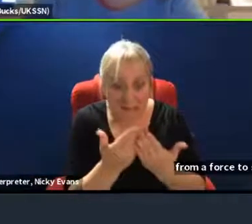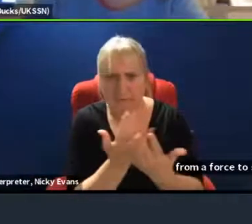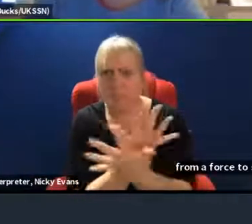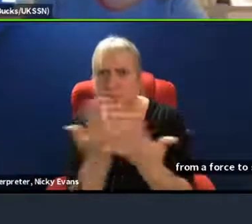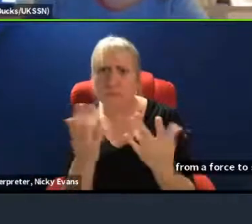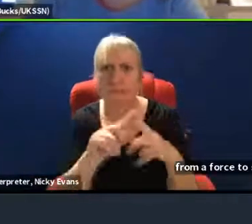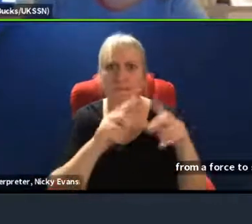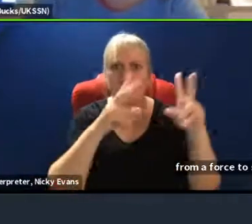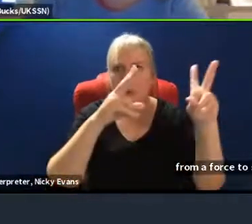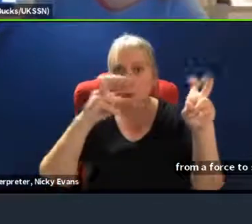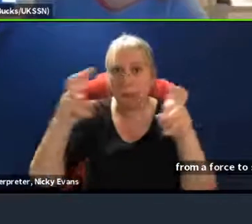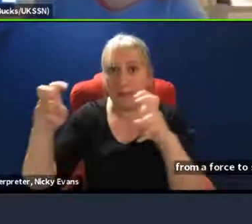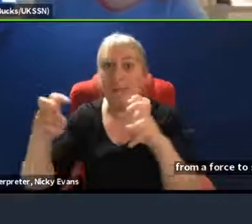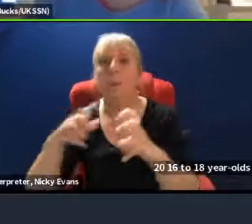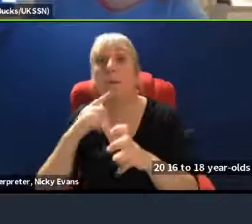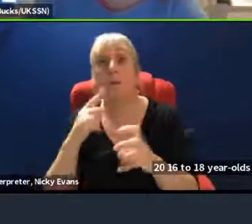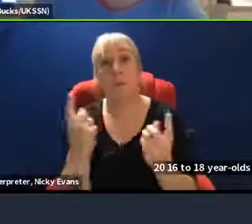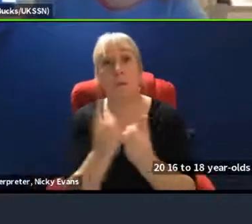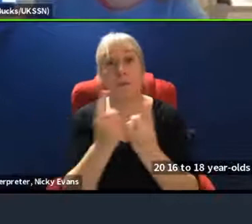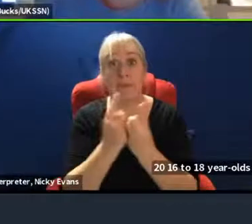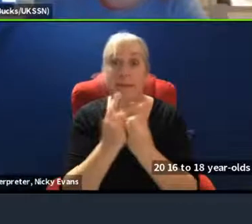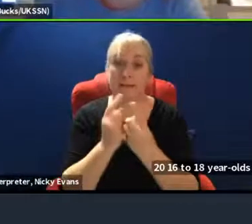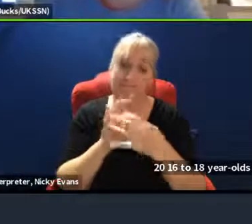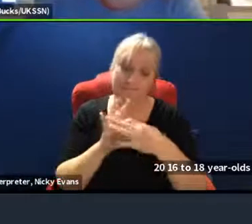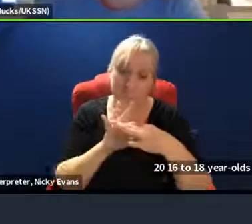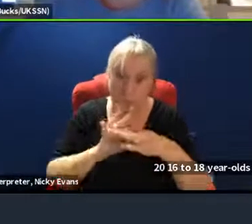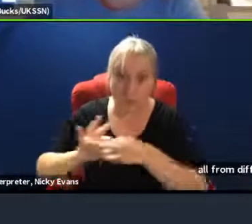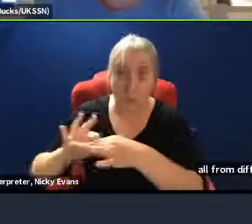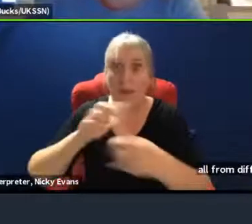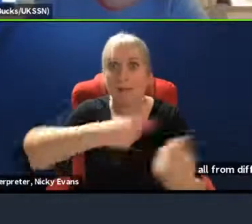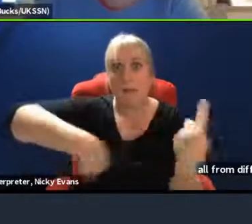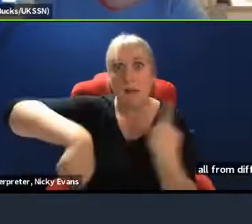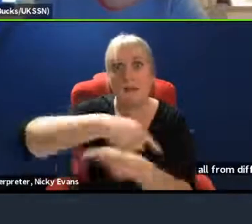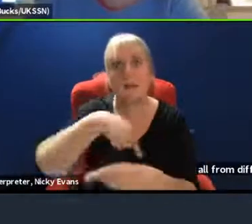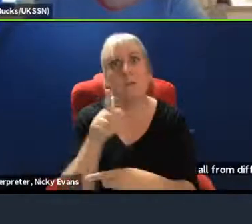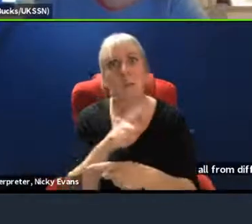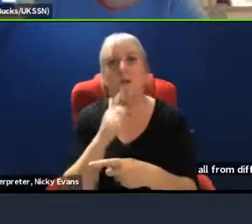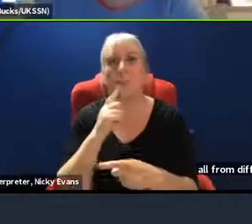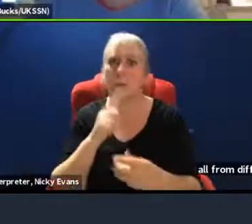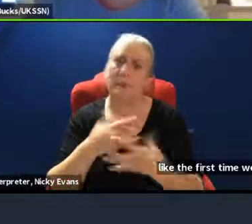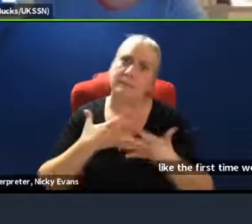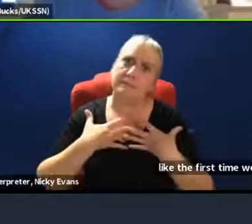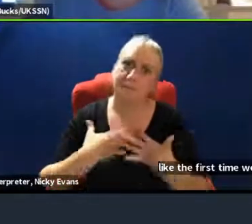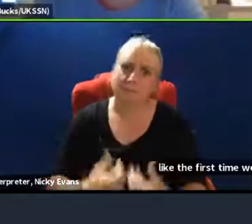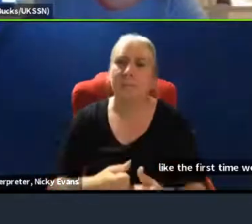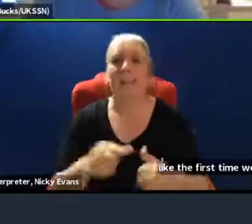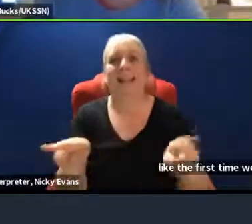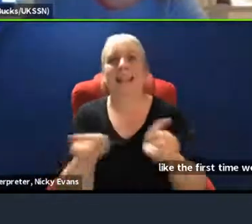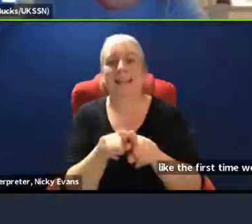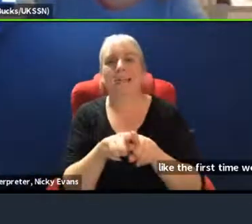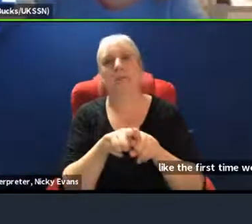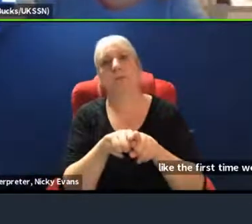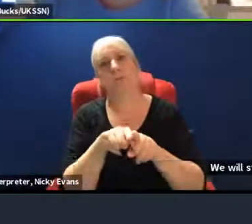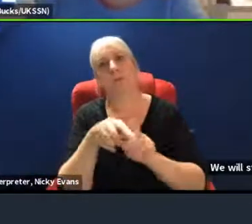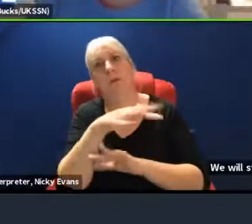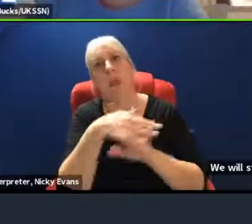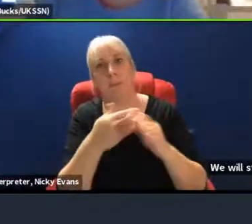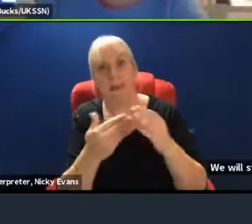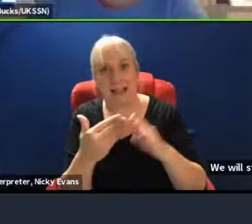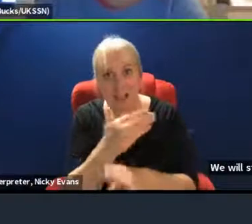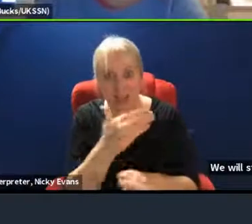and that's climate action. And we have got like the best opportunity at COP.